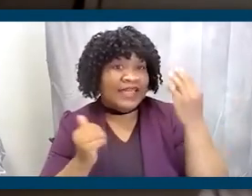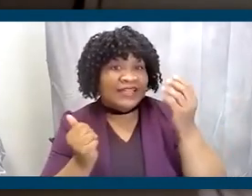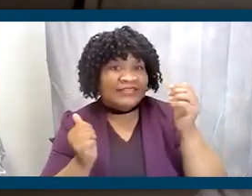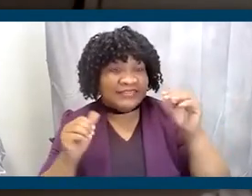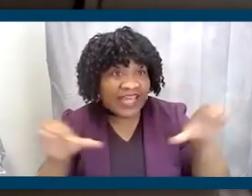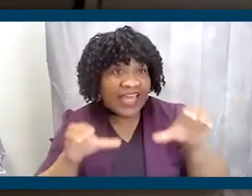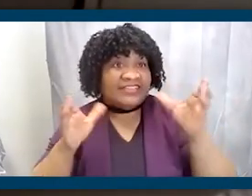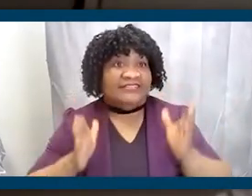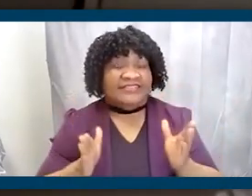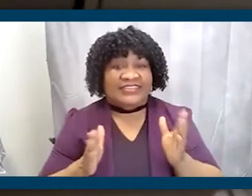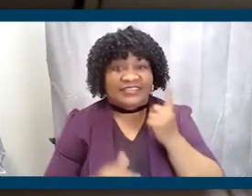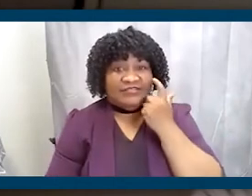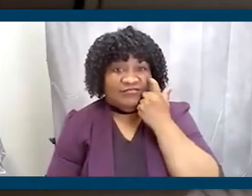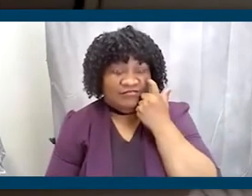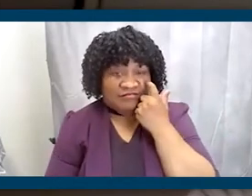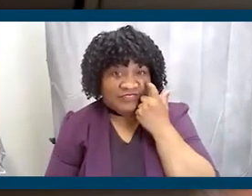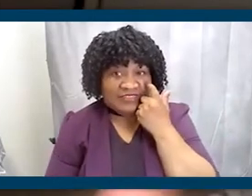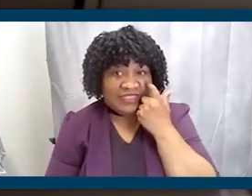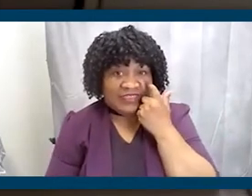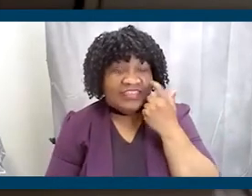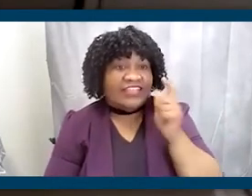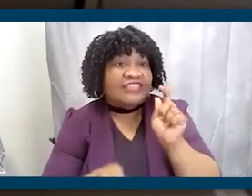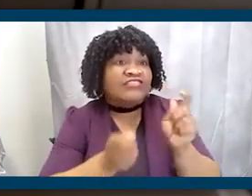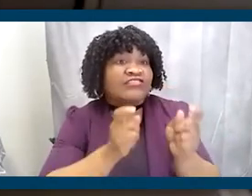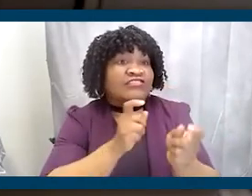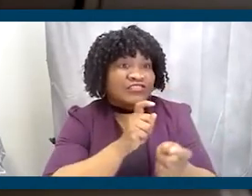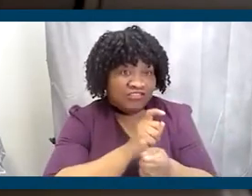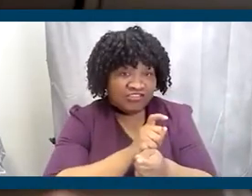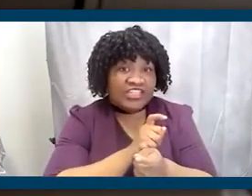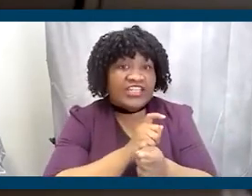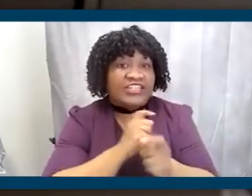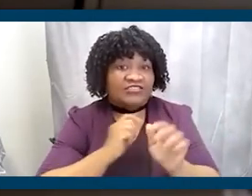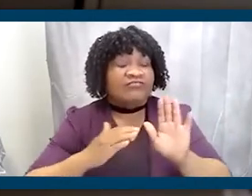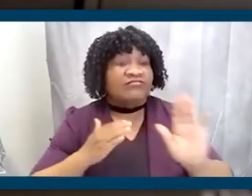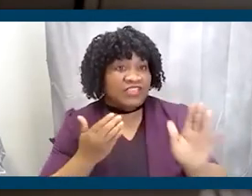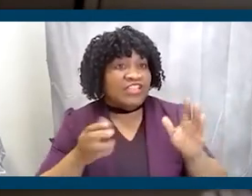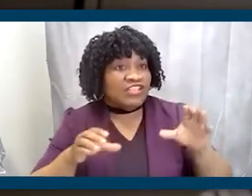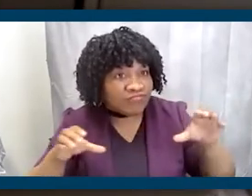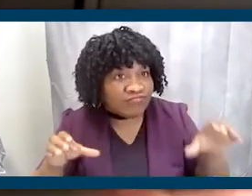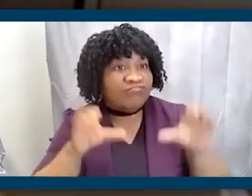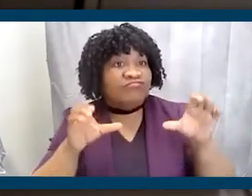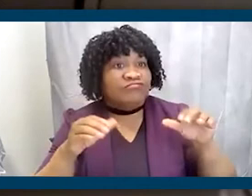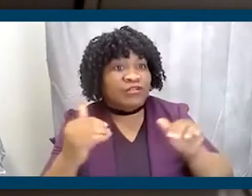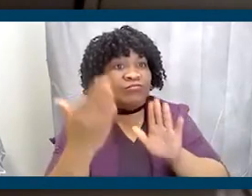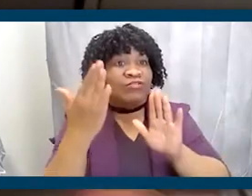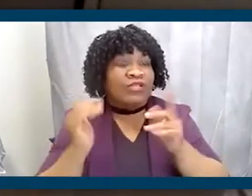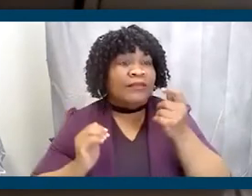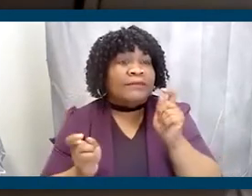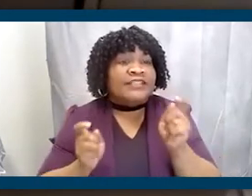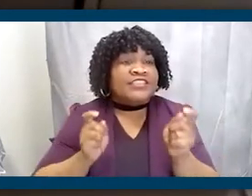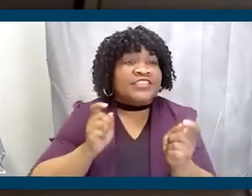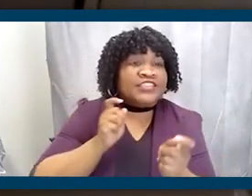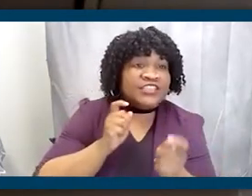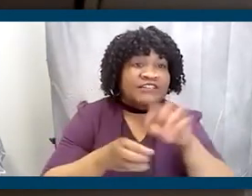have recently kind of changed their approach to activism. I've seen a similar shift in other